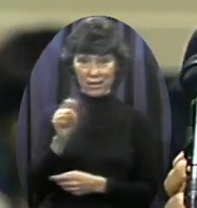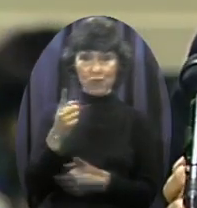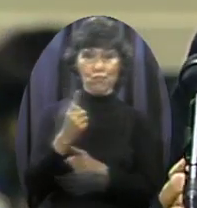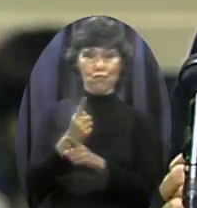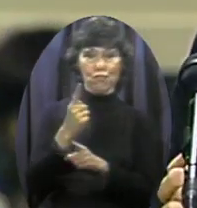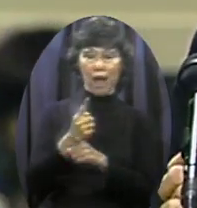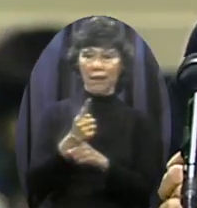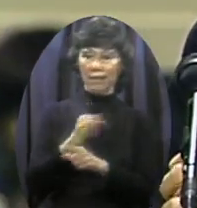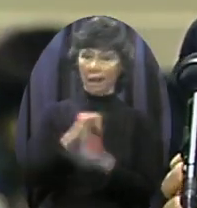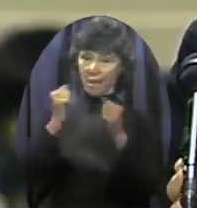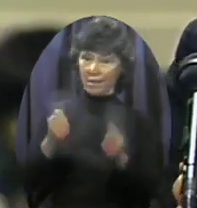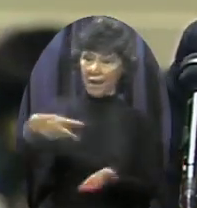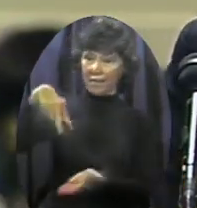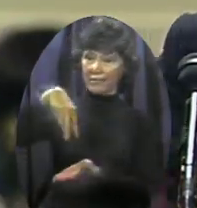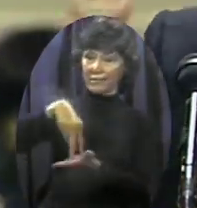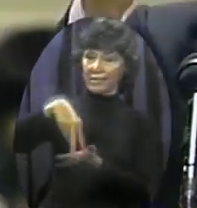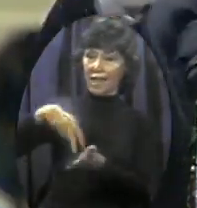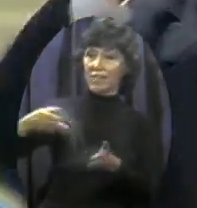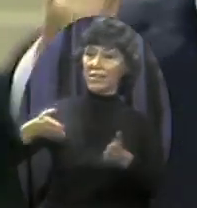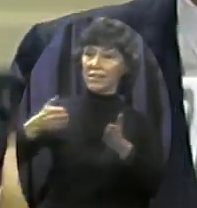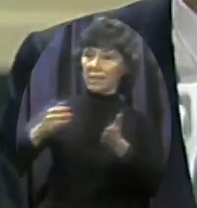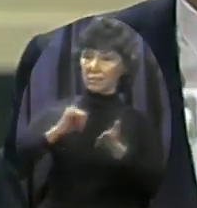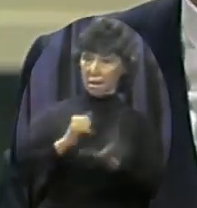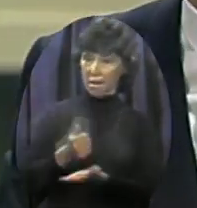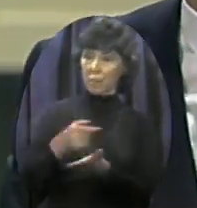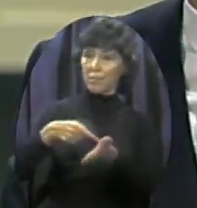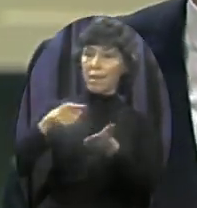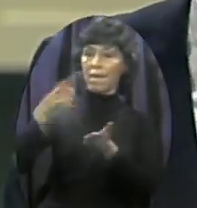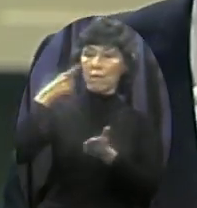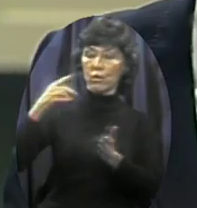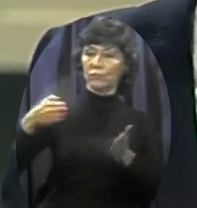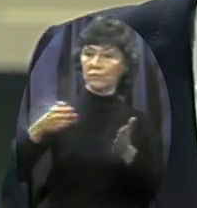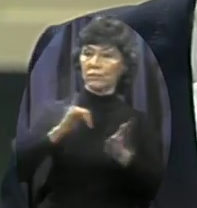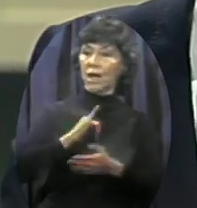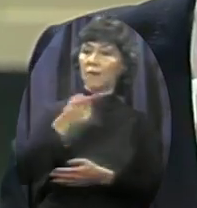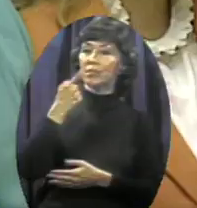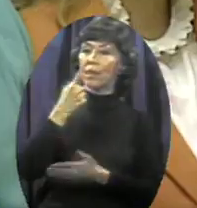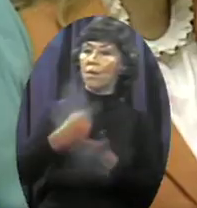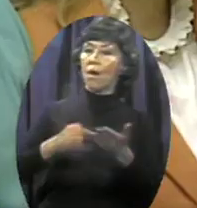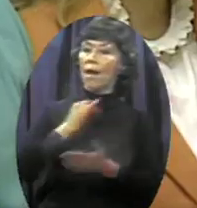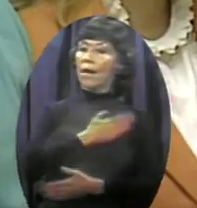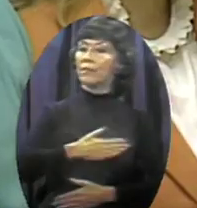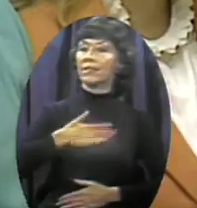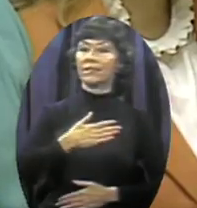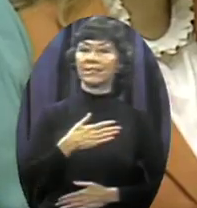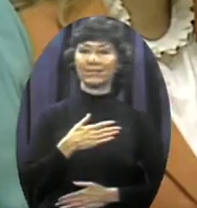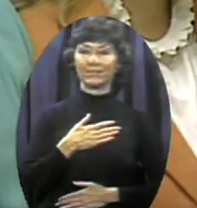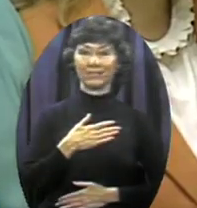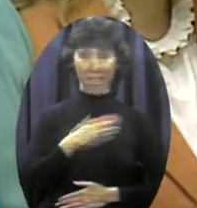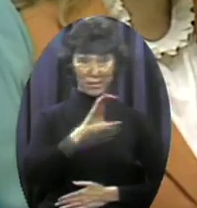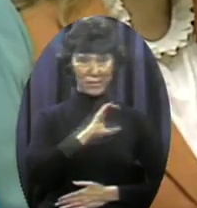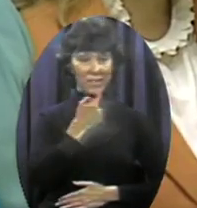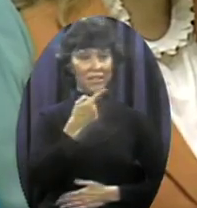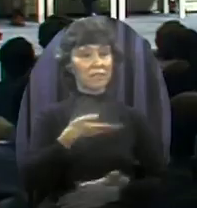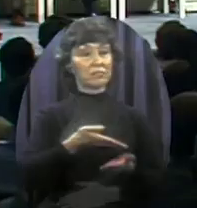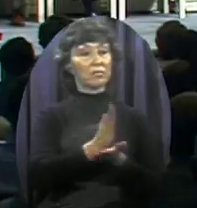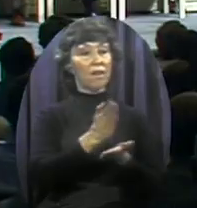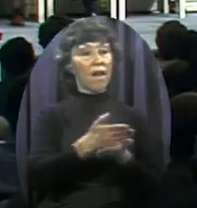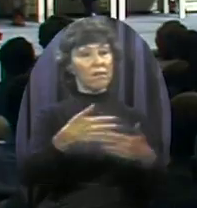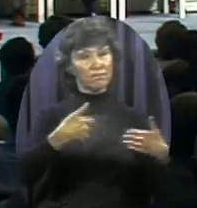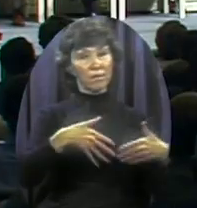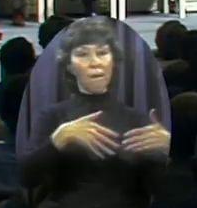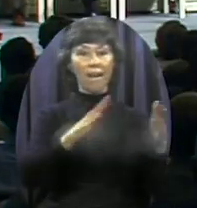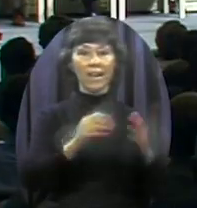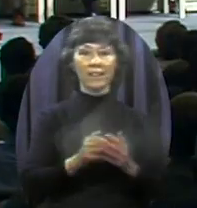Standing on sidewalks I helped pay for Saying what I please He said, go to it Go to it This is the United